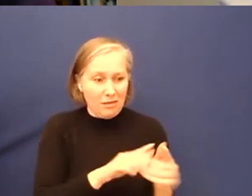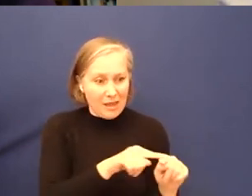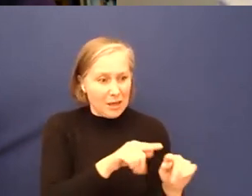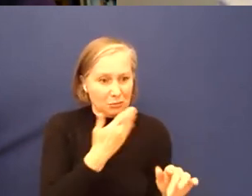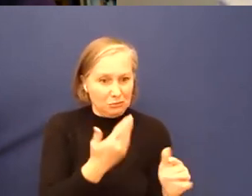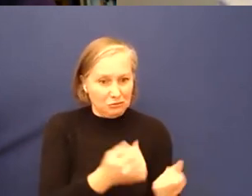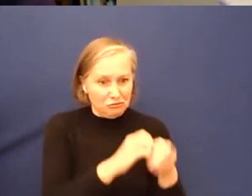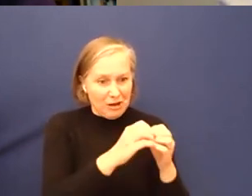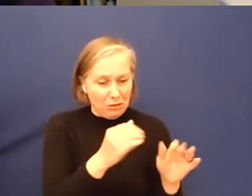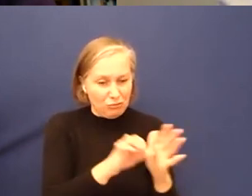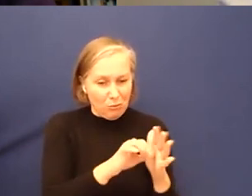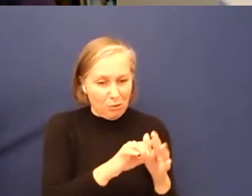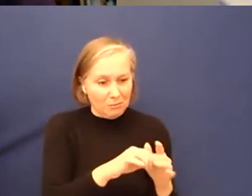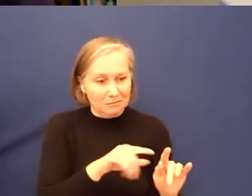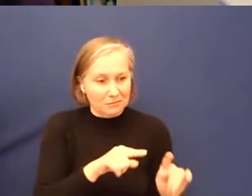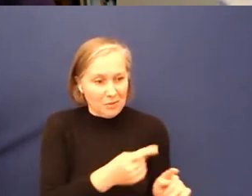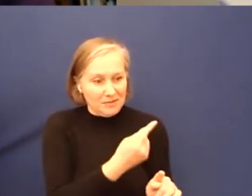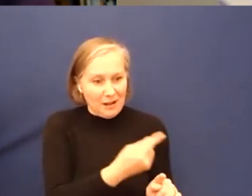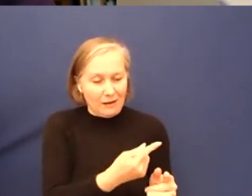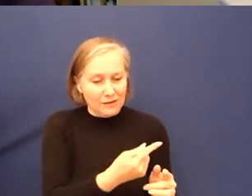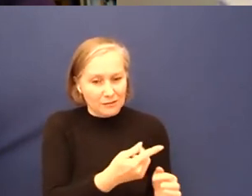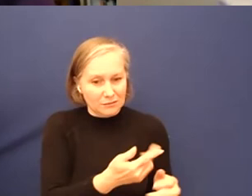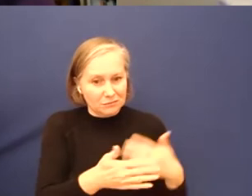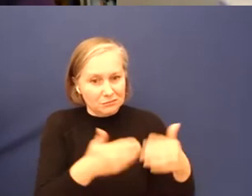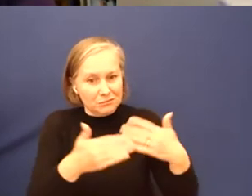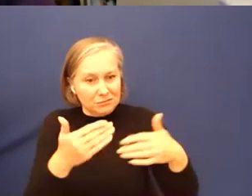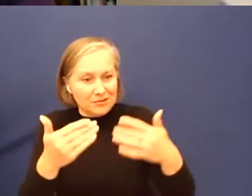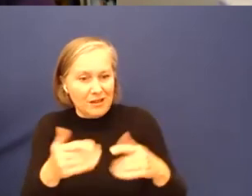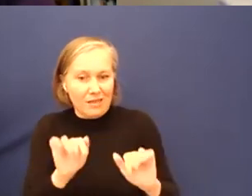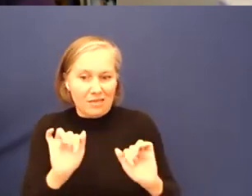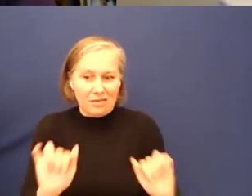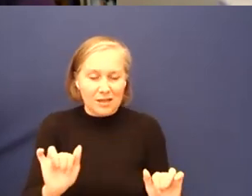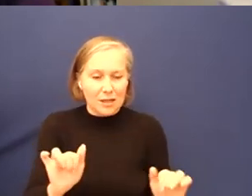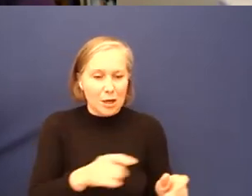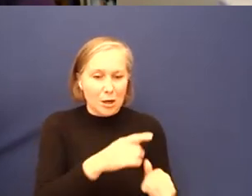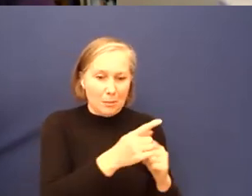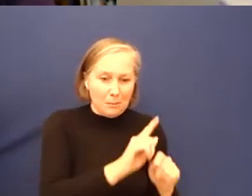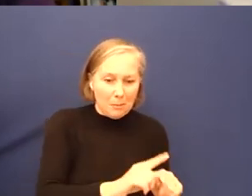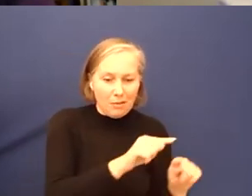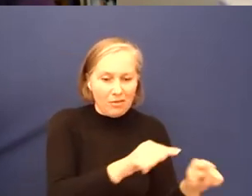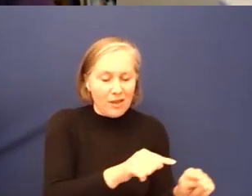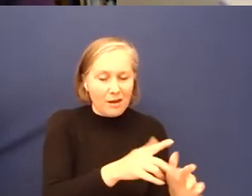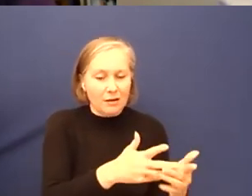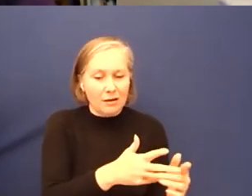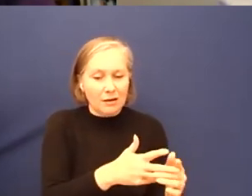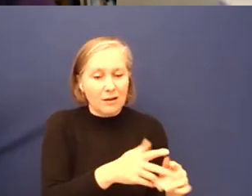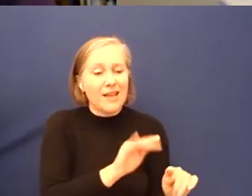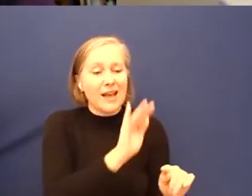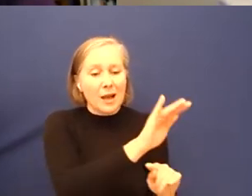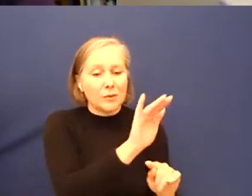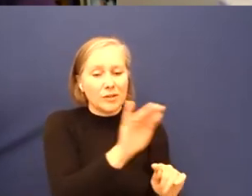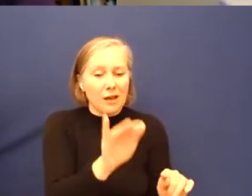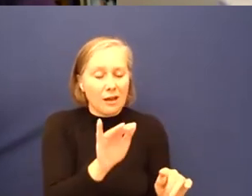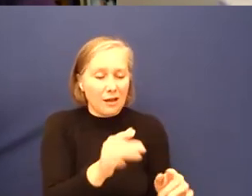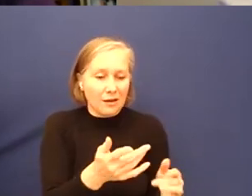native and indigenous populations that are being sustainable, it's issues that are being caused outside of